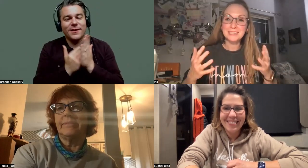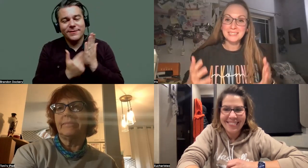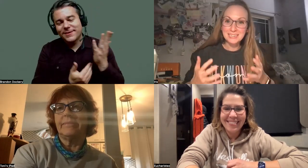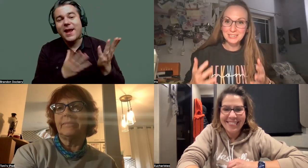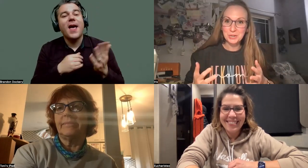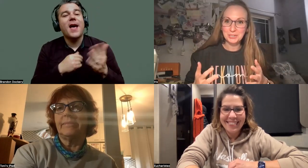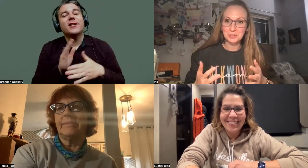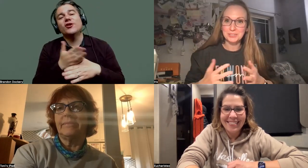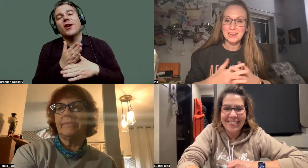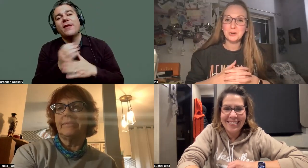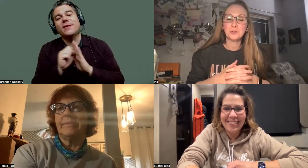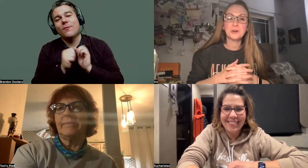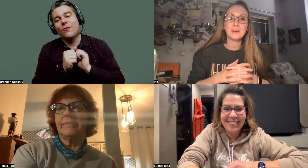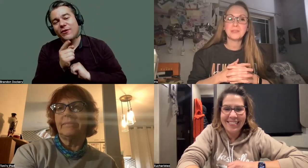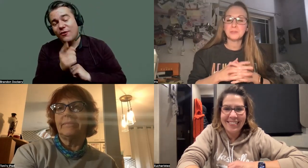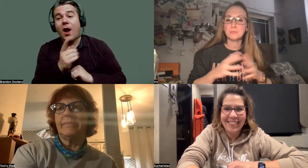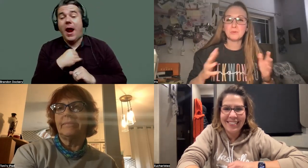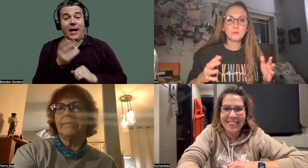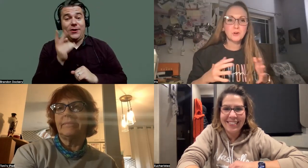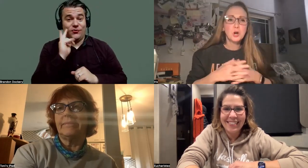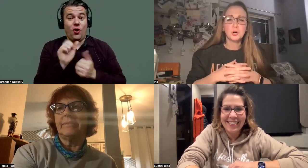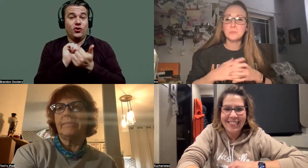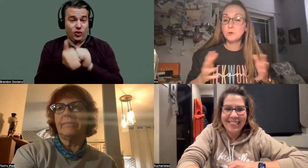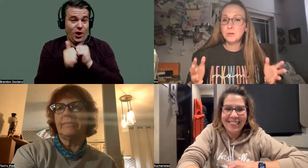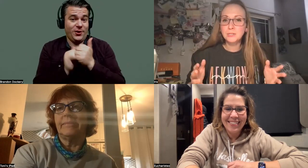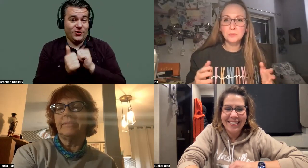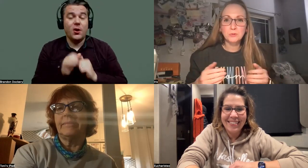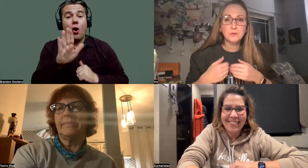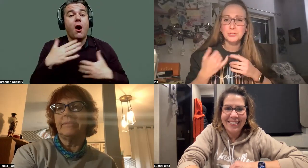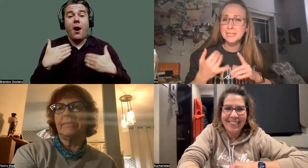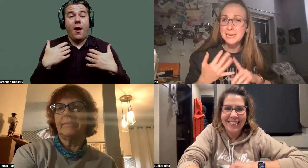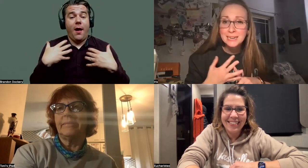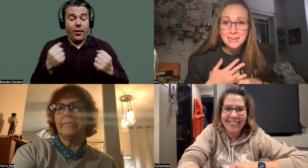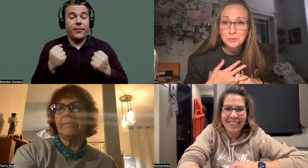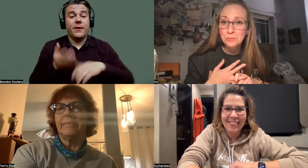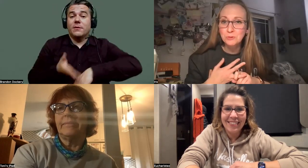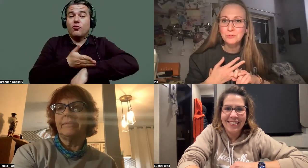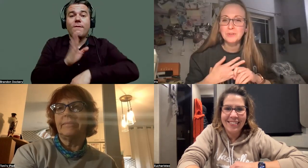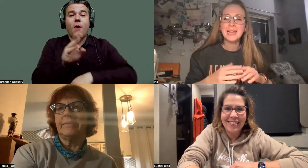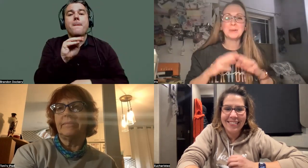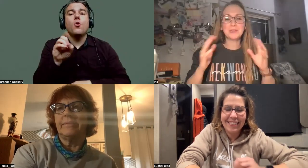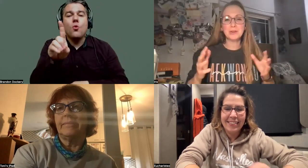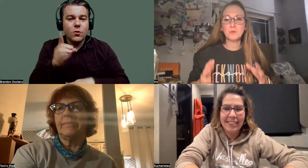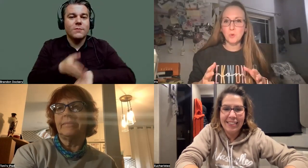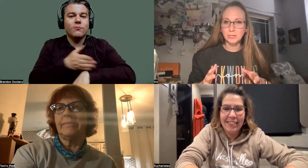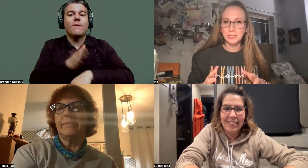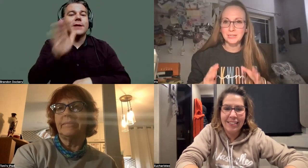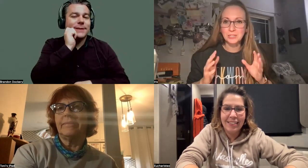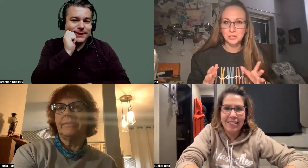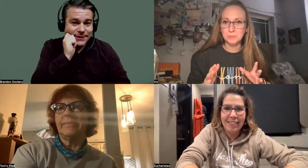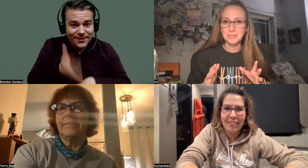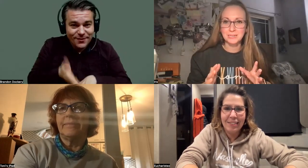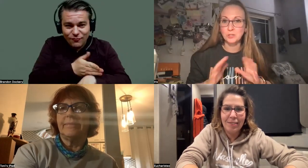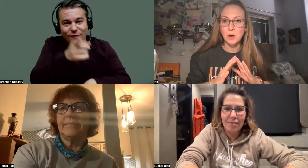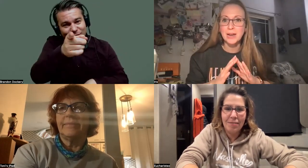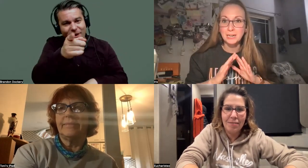her and I got to see the changes in her health has improved. Her mood has improved. Her skin has improved and being able to watch that